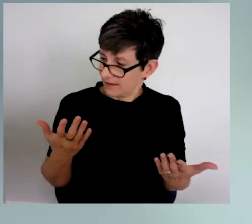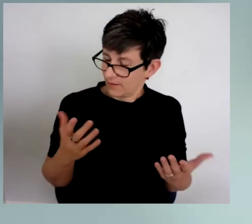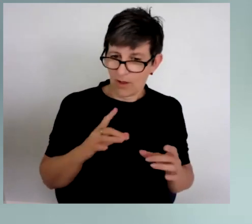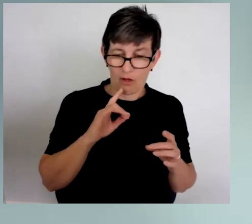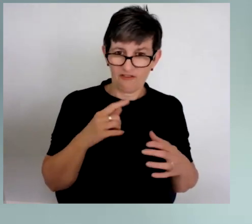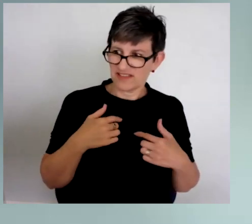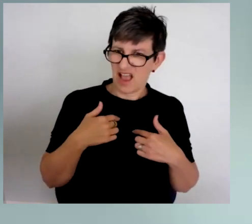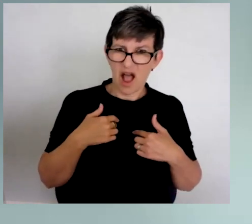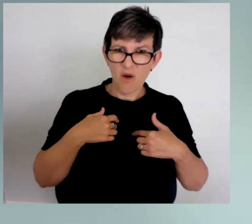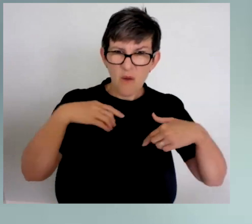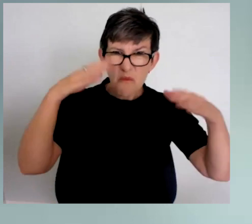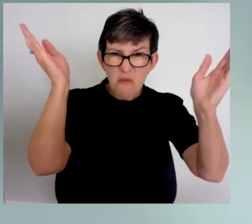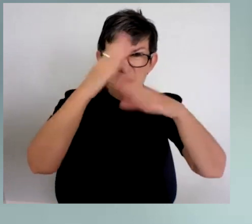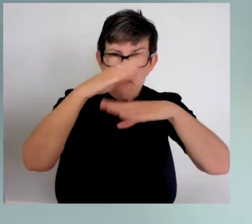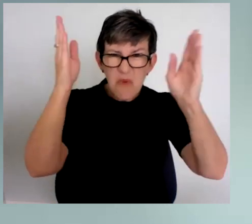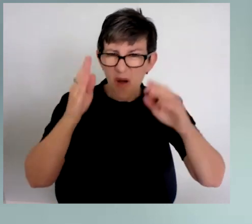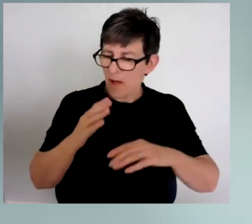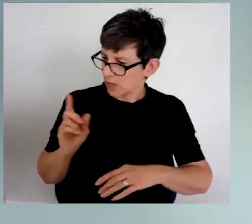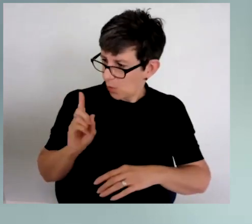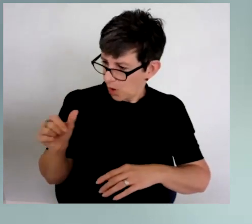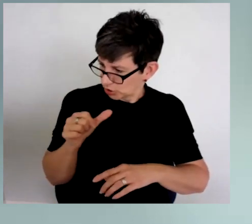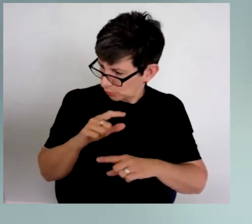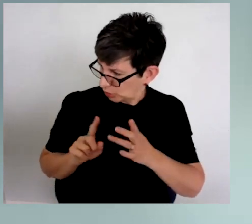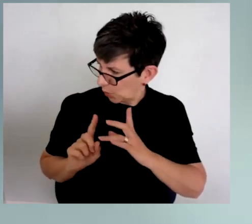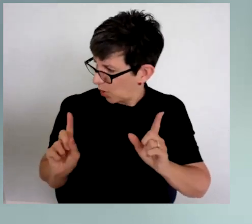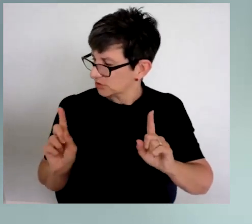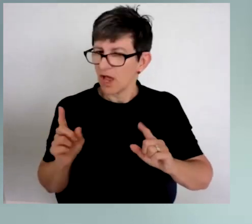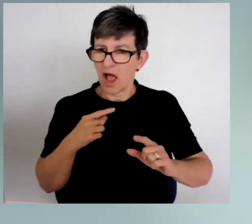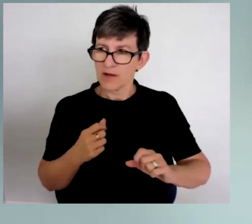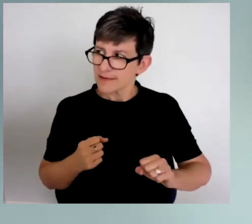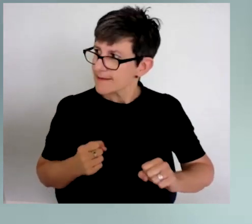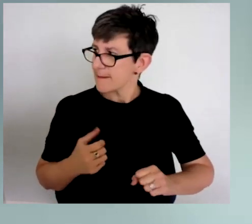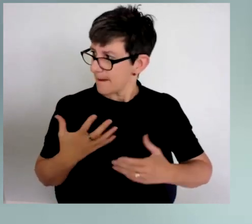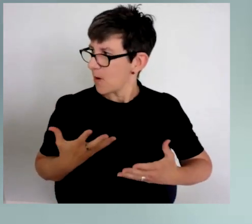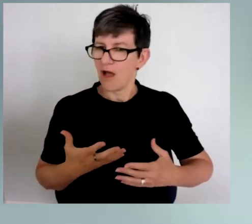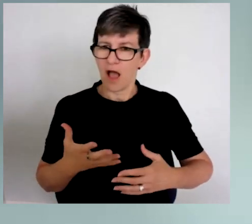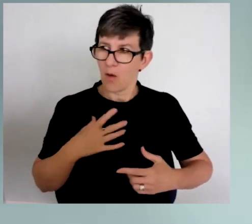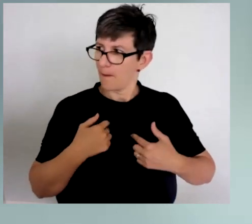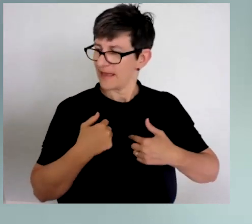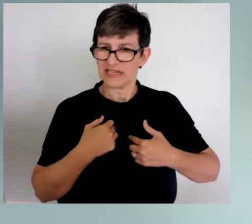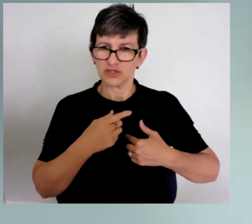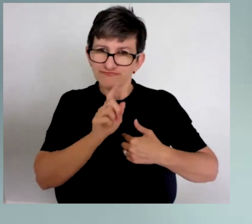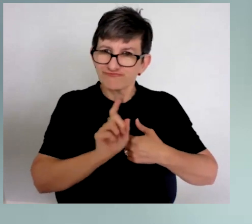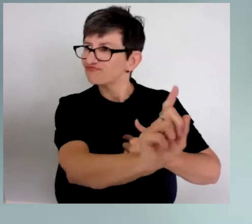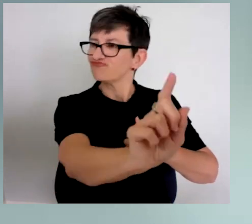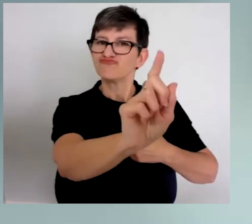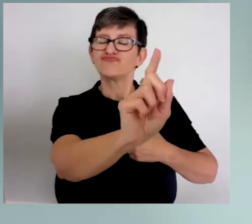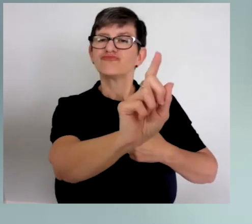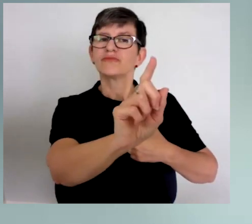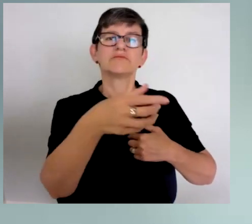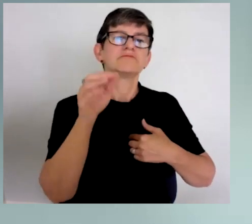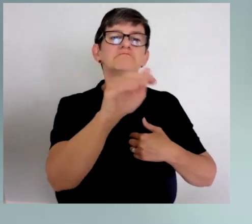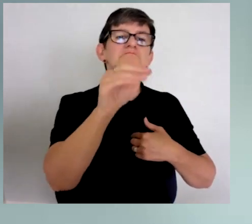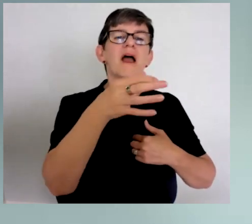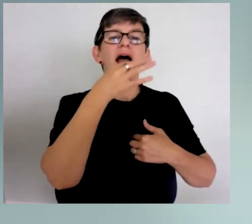obviously incensed by this and I said, well, what are we going to do? And I was agitating for me to go in and ask